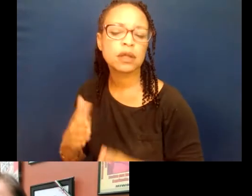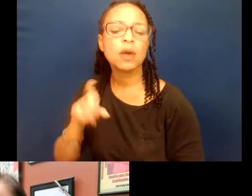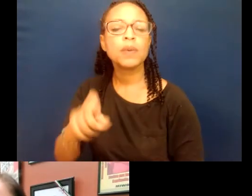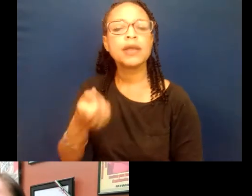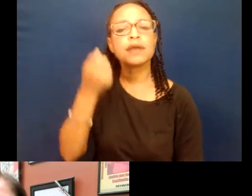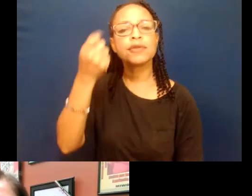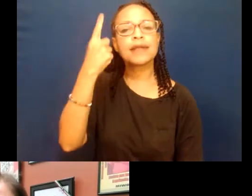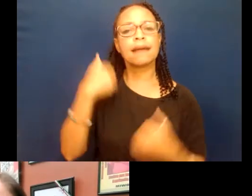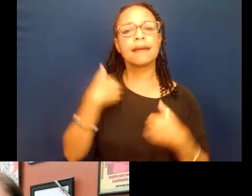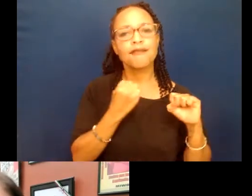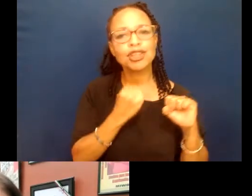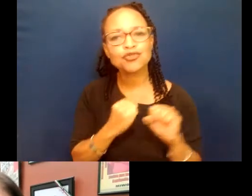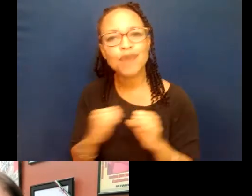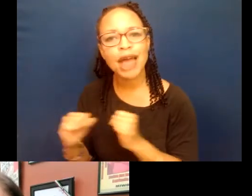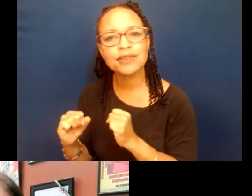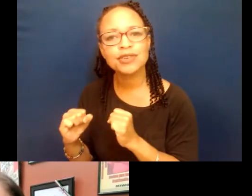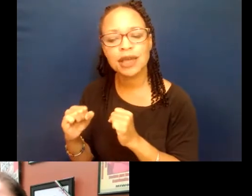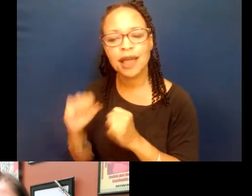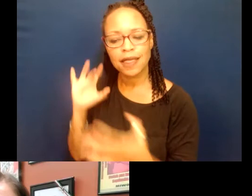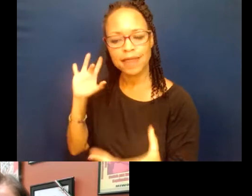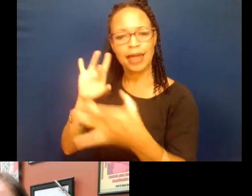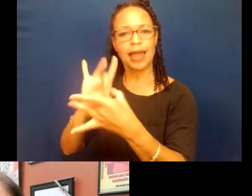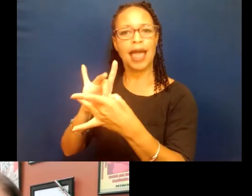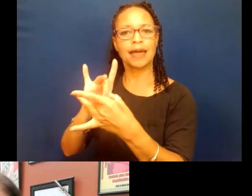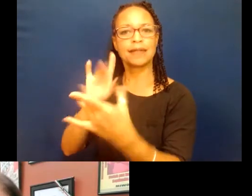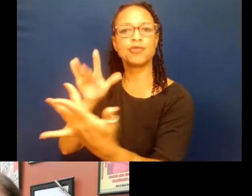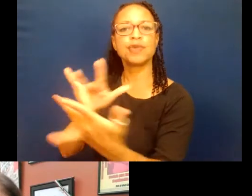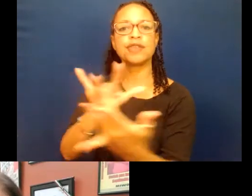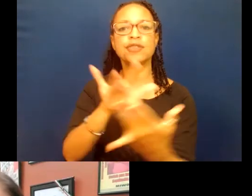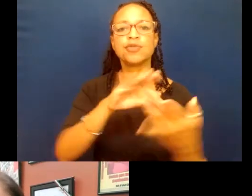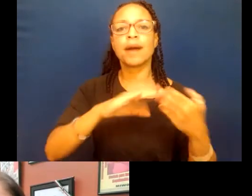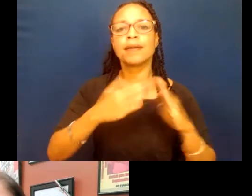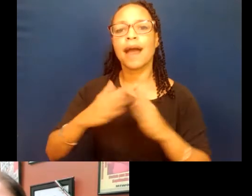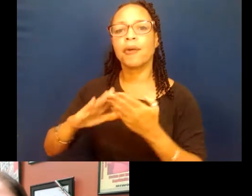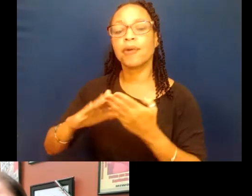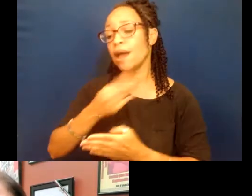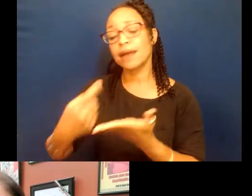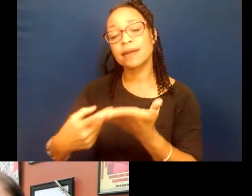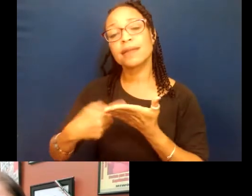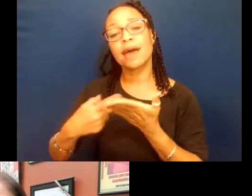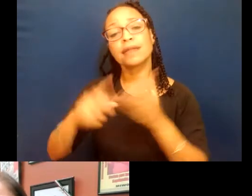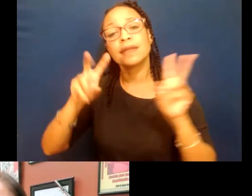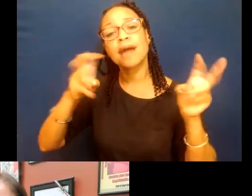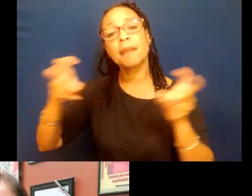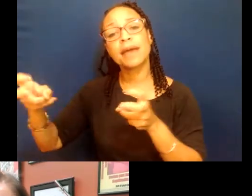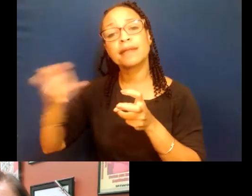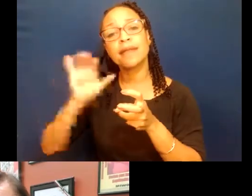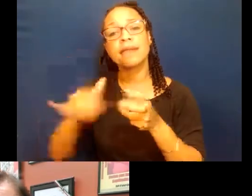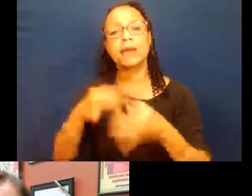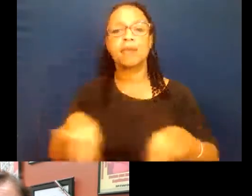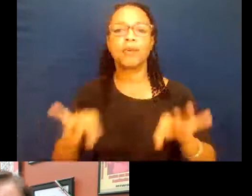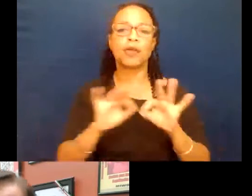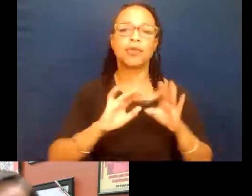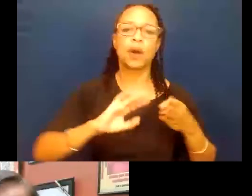la población. Y también que hablar sobre los temas que le importan a nuestra comunidad, que son temas, verdad, sobre